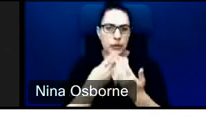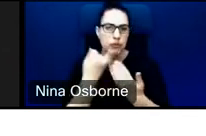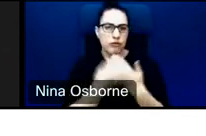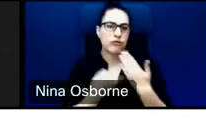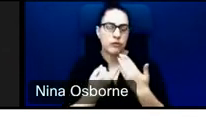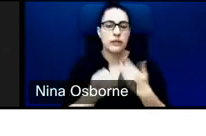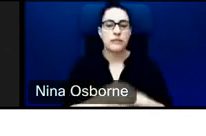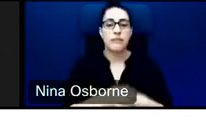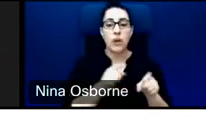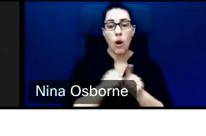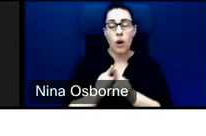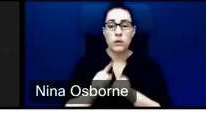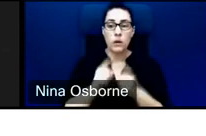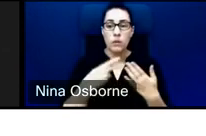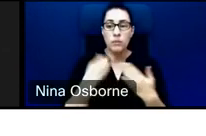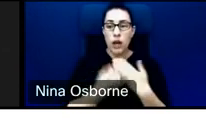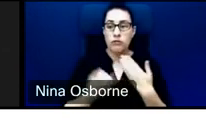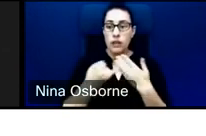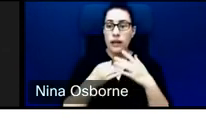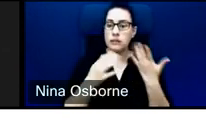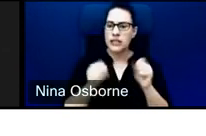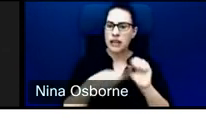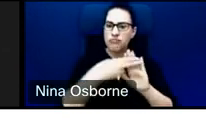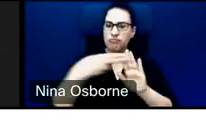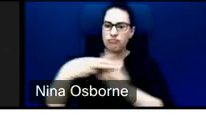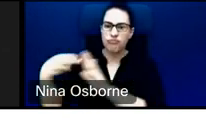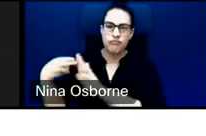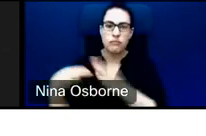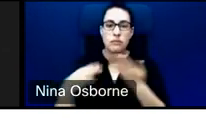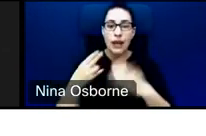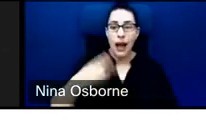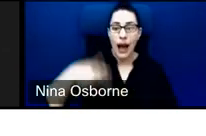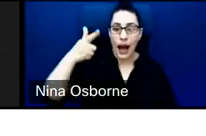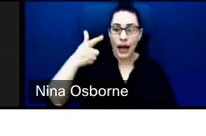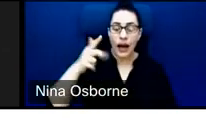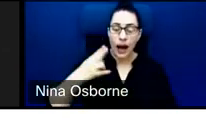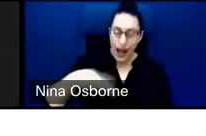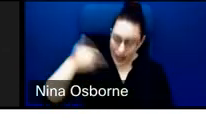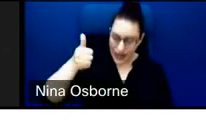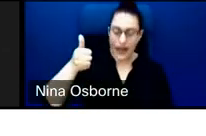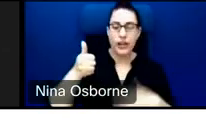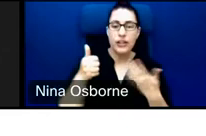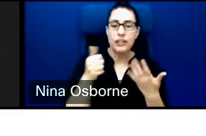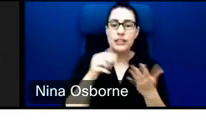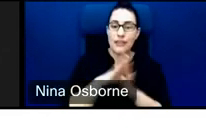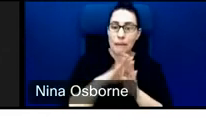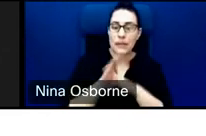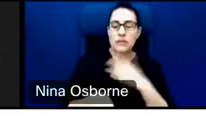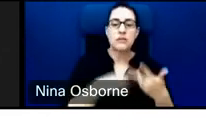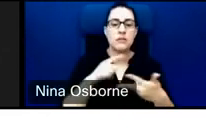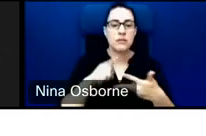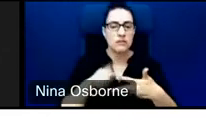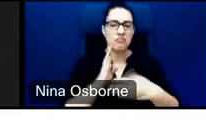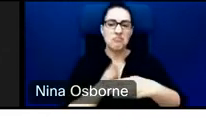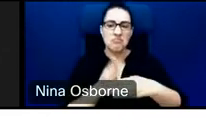classify our projects into highly developmental, developmental, indeterminate. And we're going to be introducing some other categories